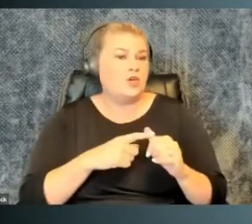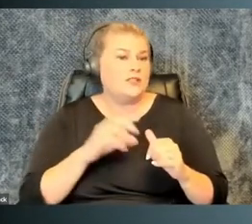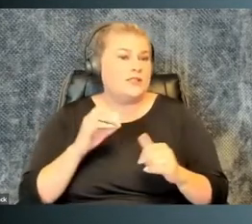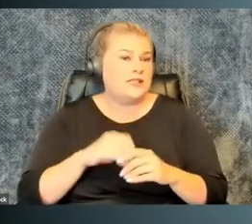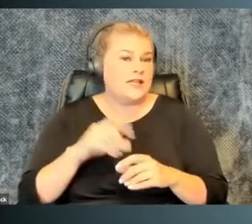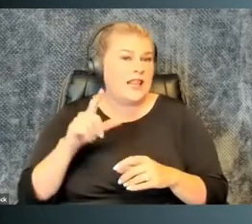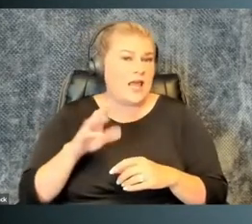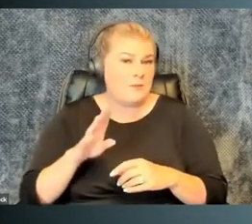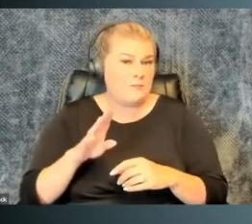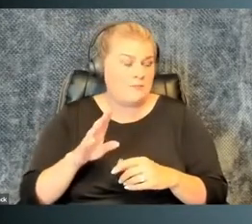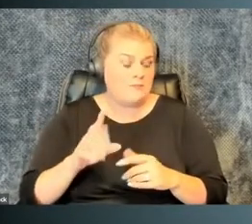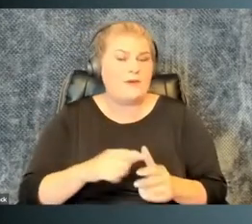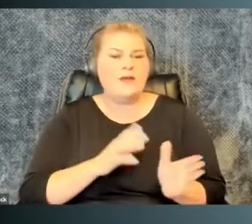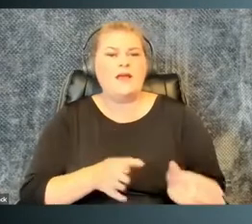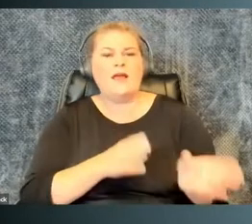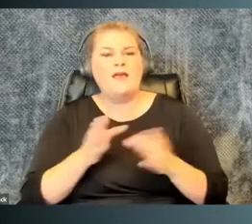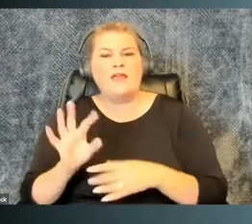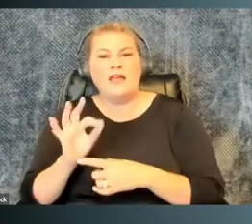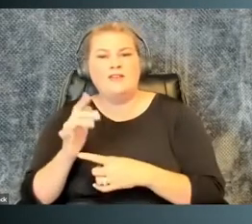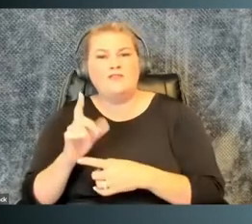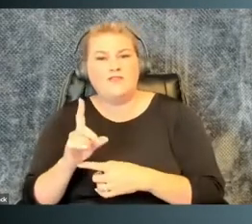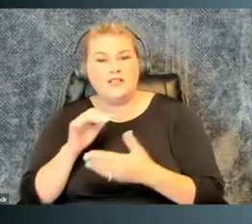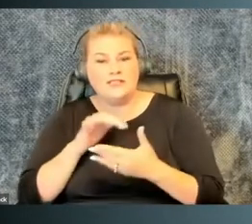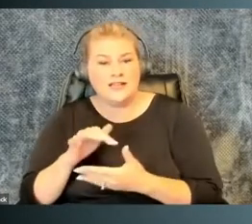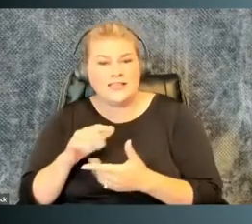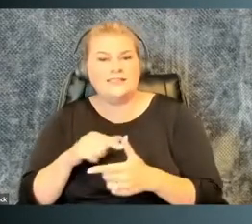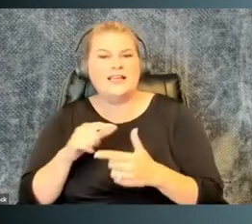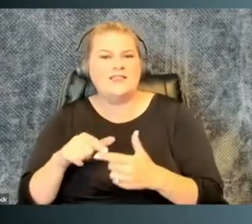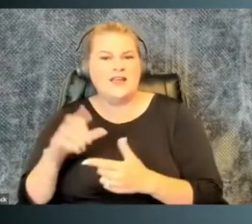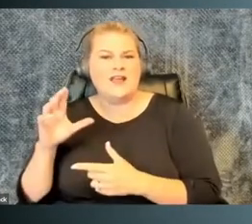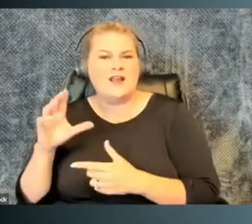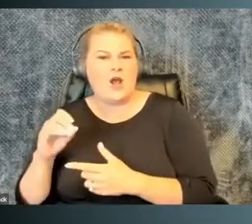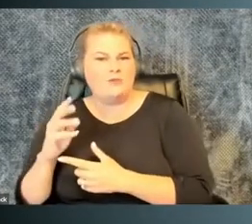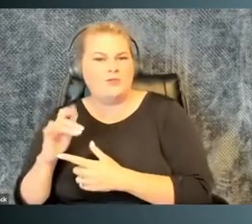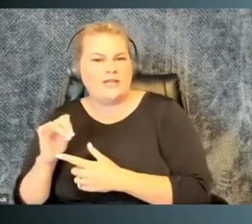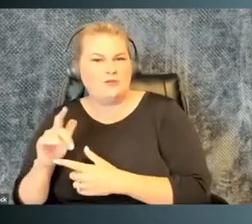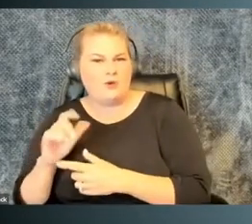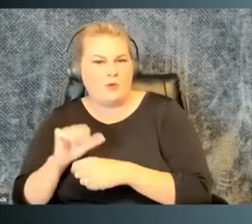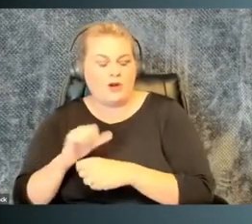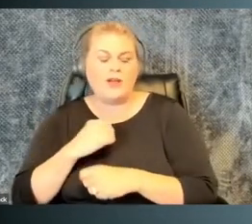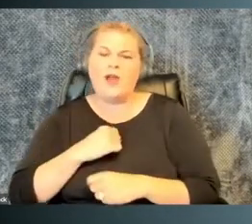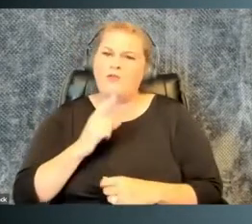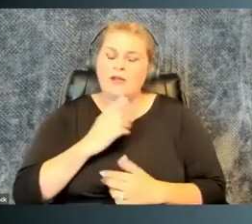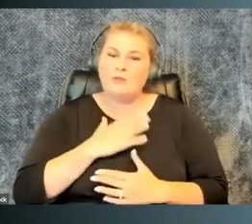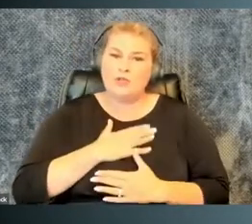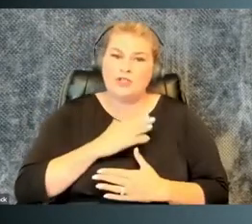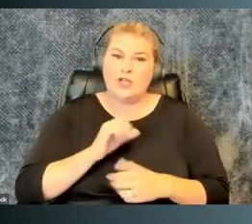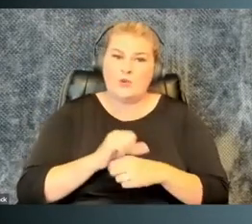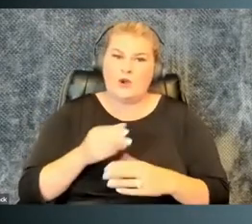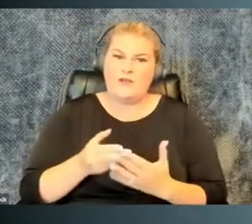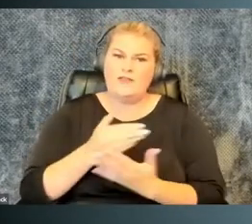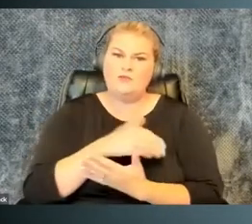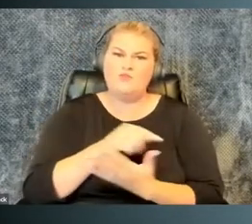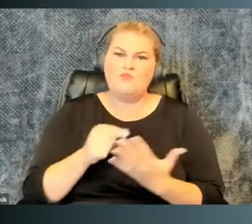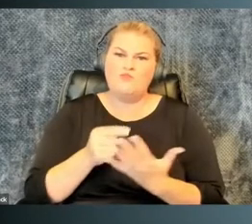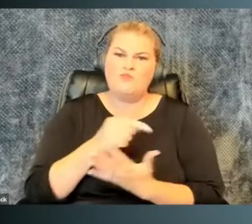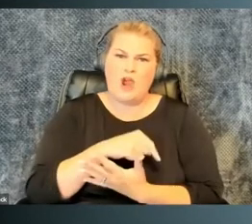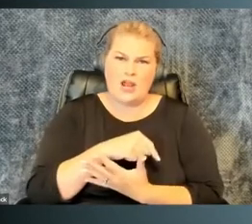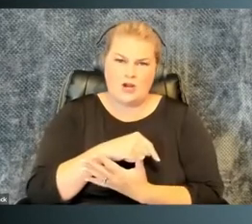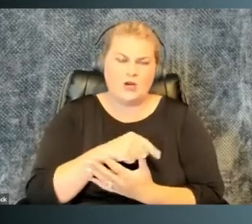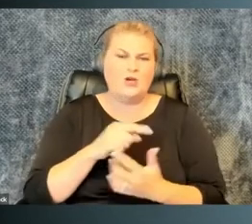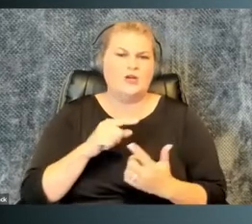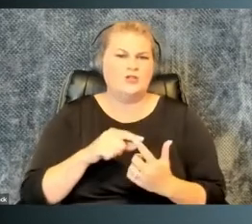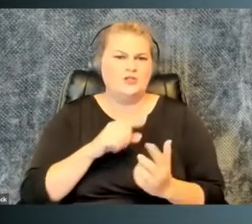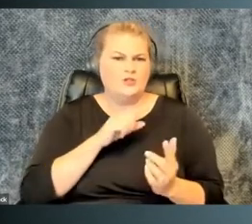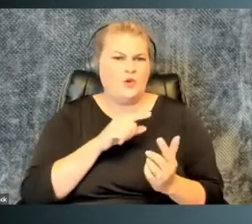accessibility, first in laboratory settings, then in field studies, and then in computational work. I appreciate the work of these